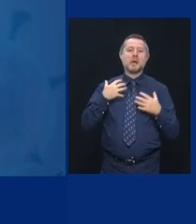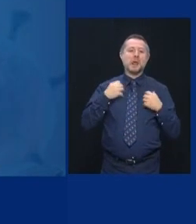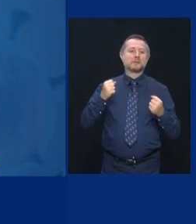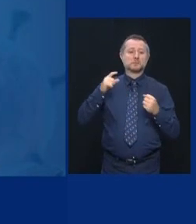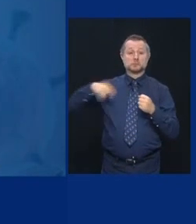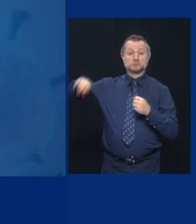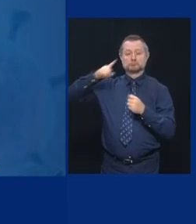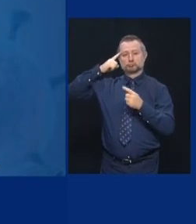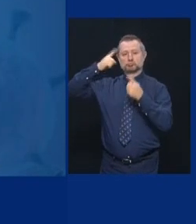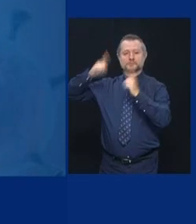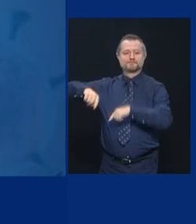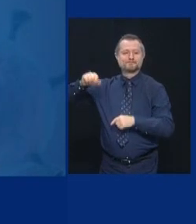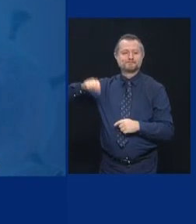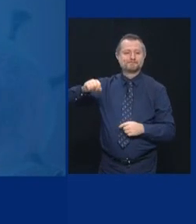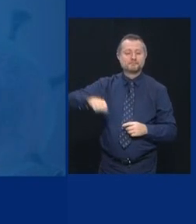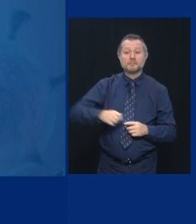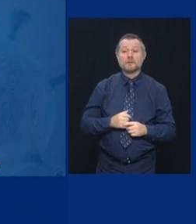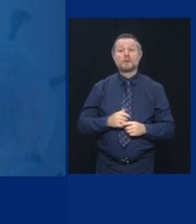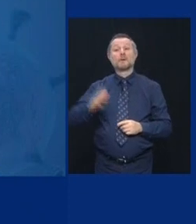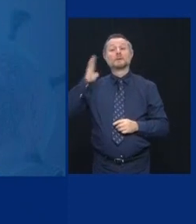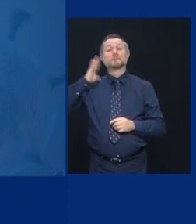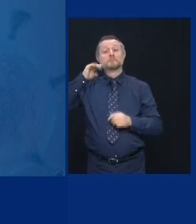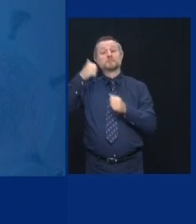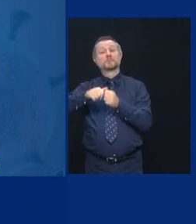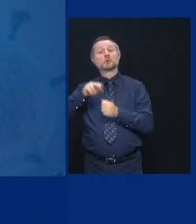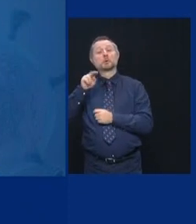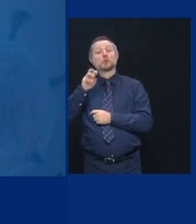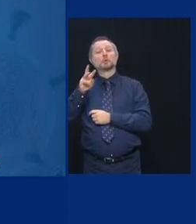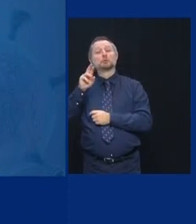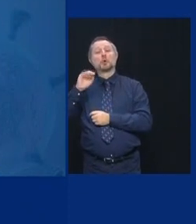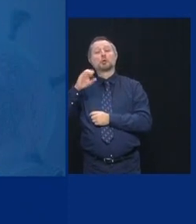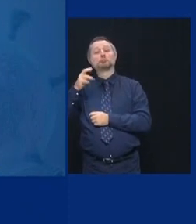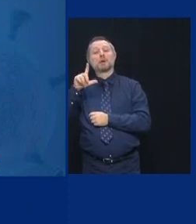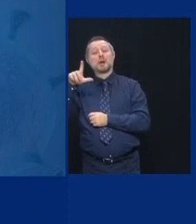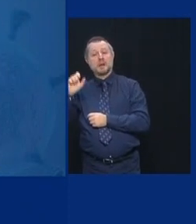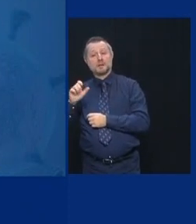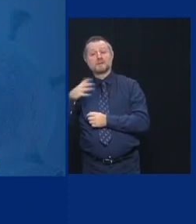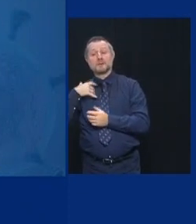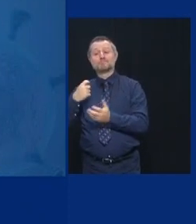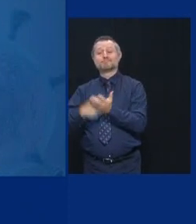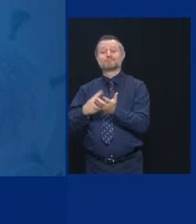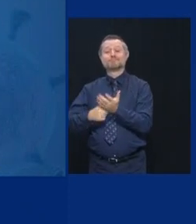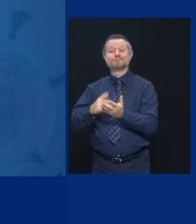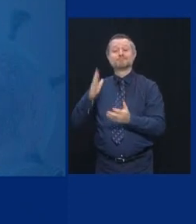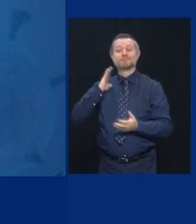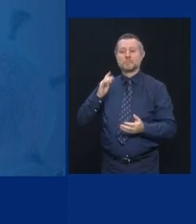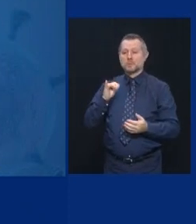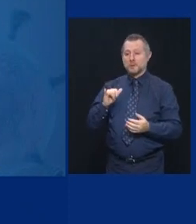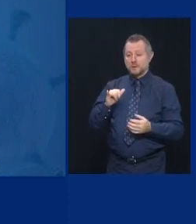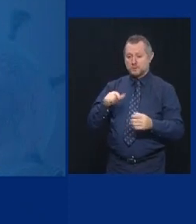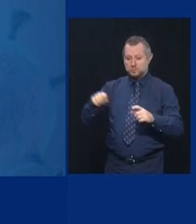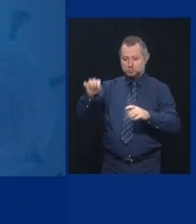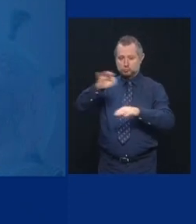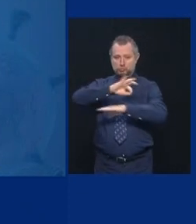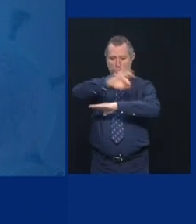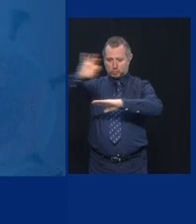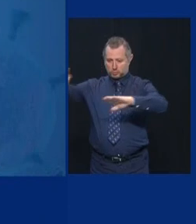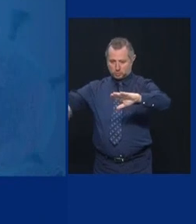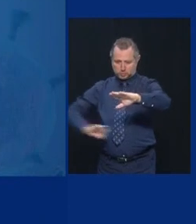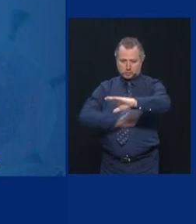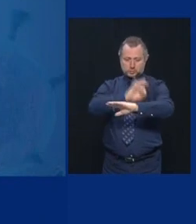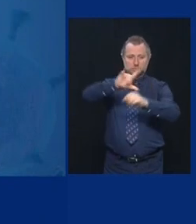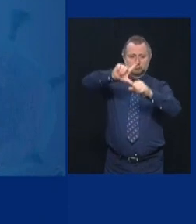When we did New Rochelle, we did a circle. Every other